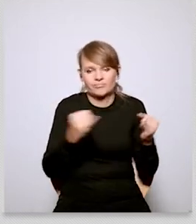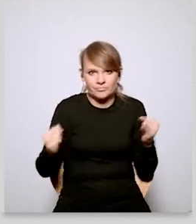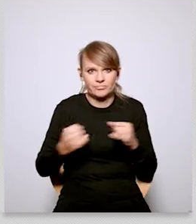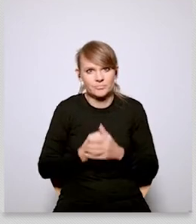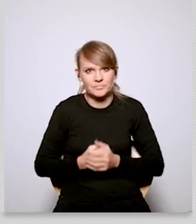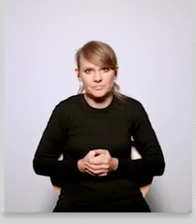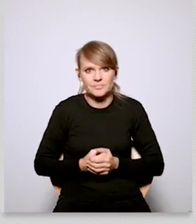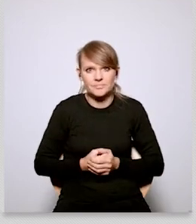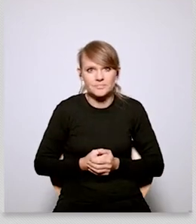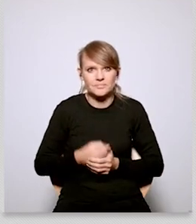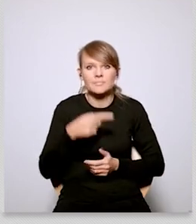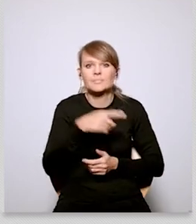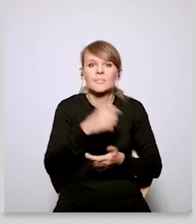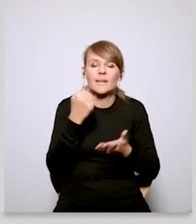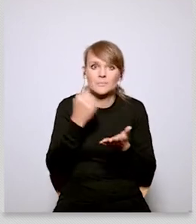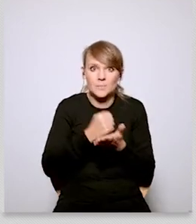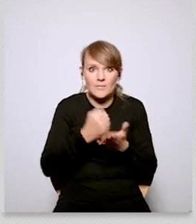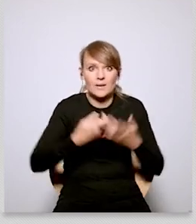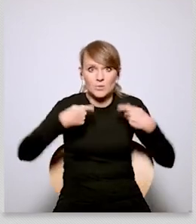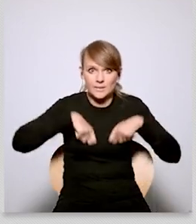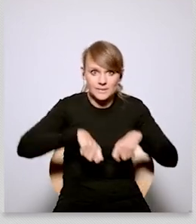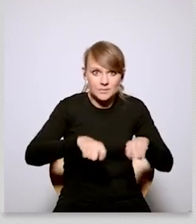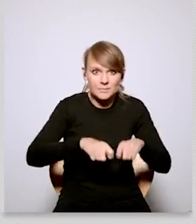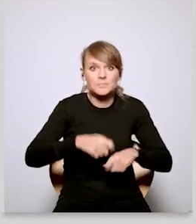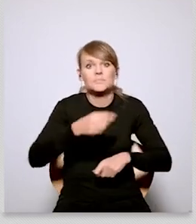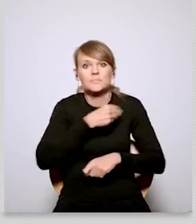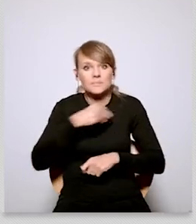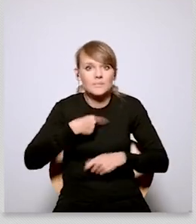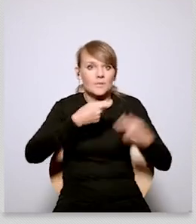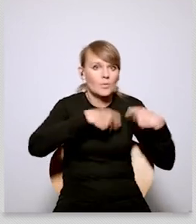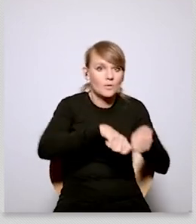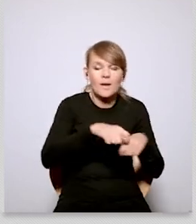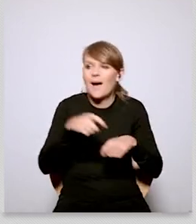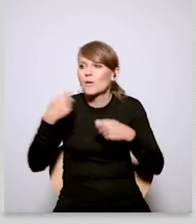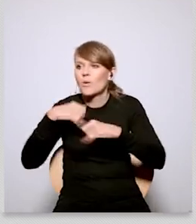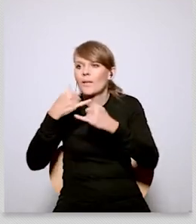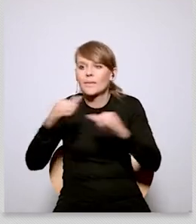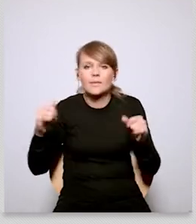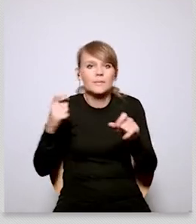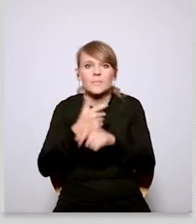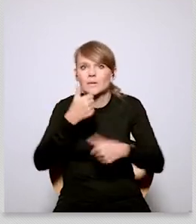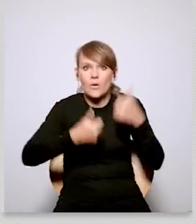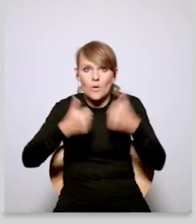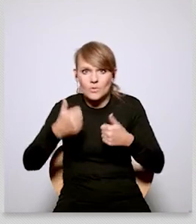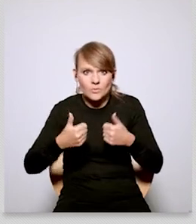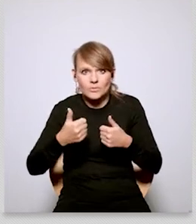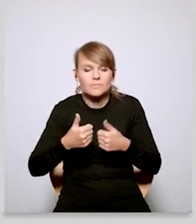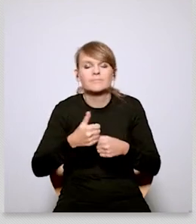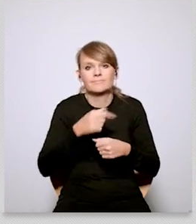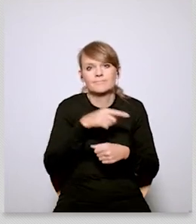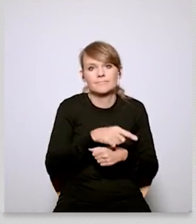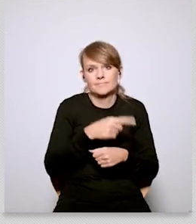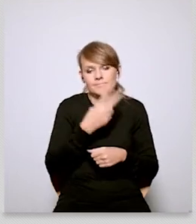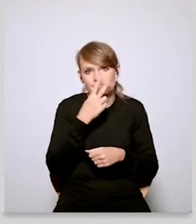law and justice or whether you're talking to someone who is voted for the opposition because we have